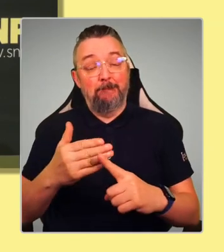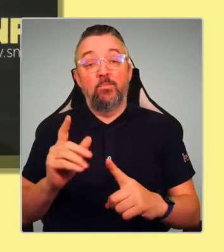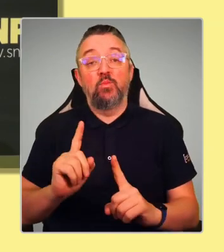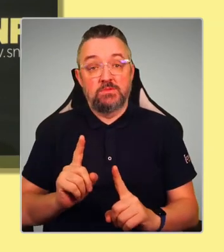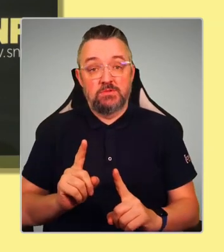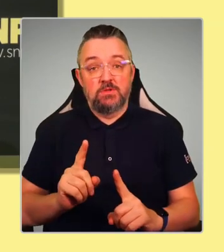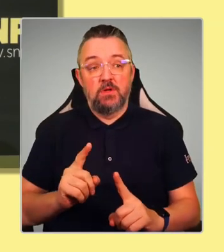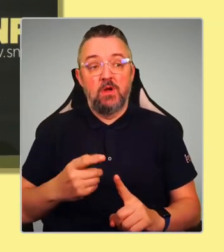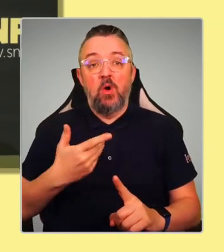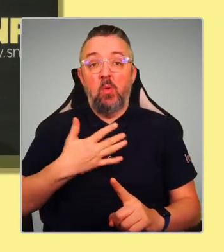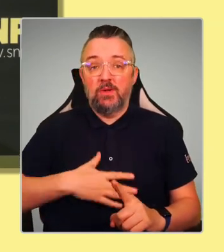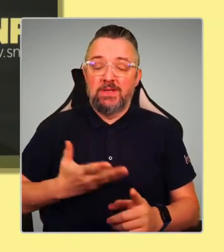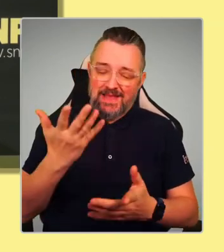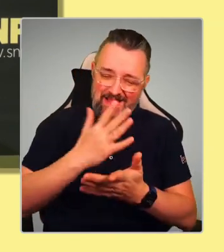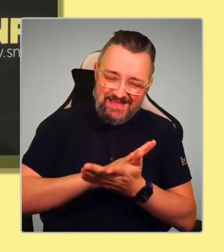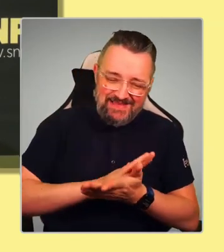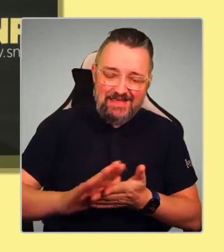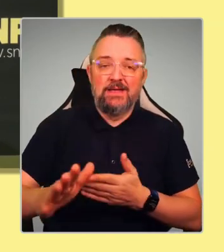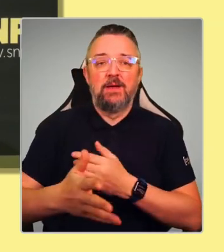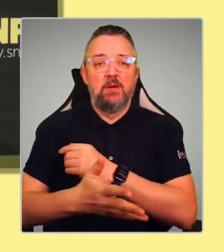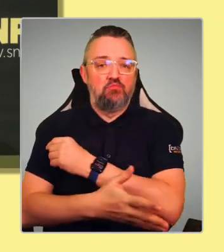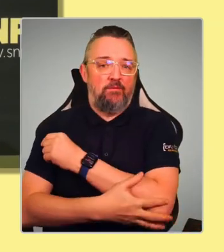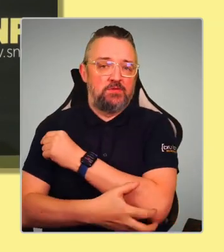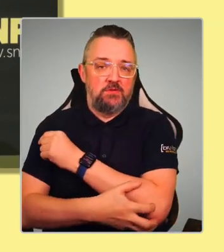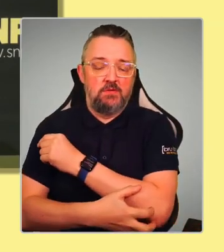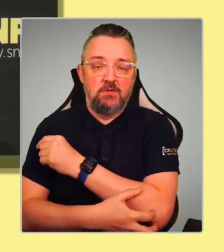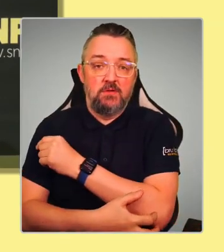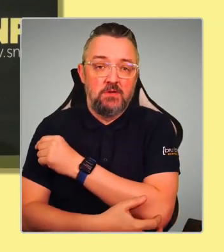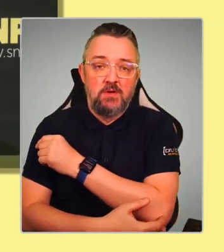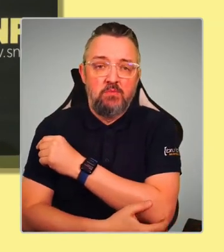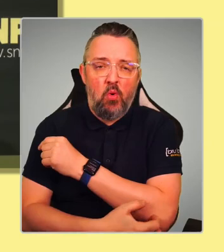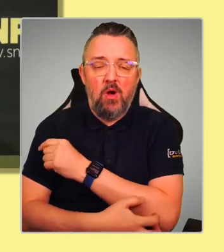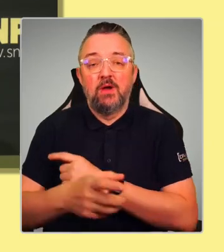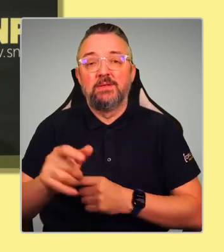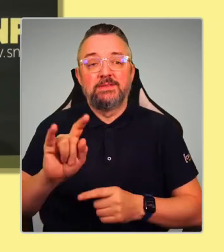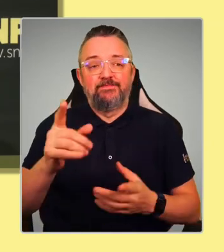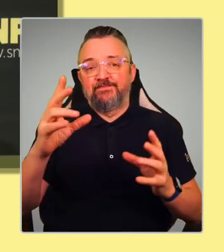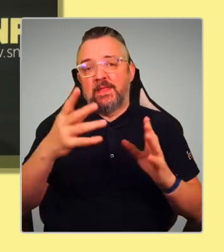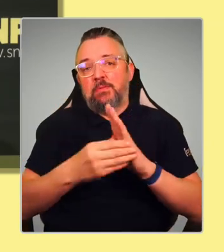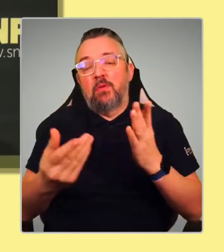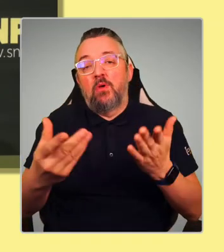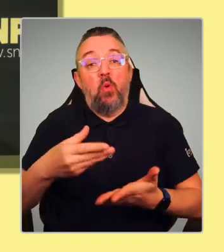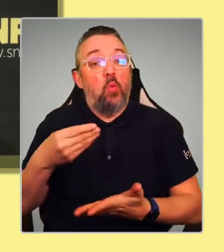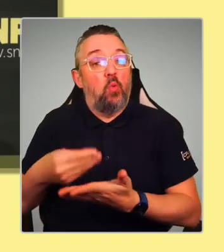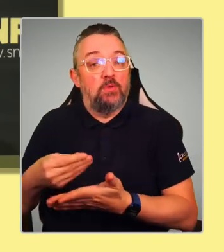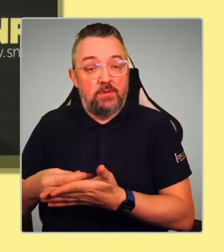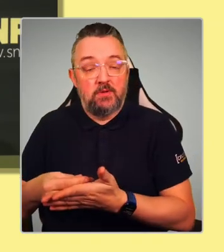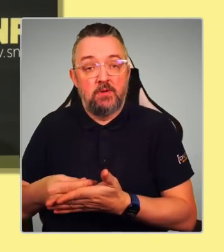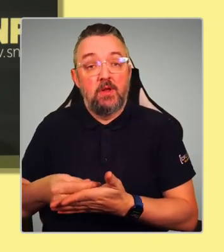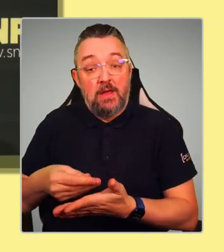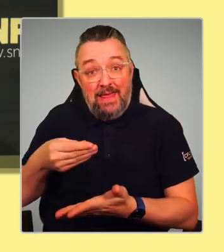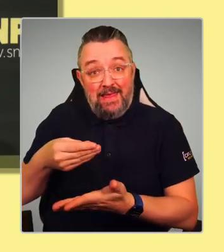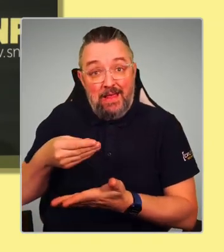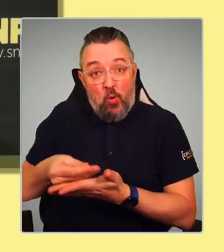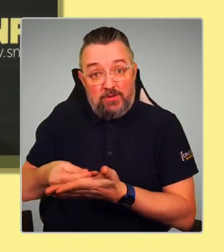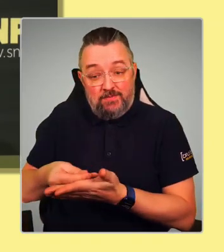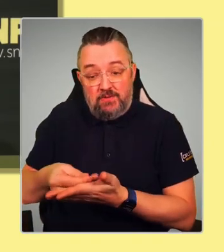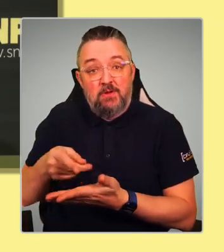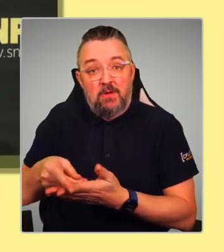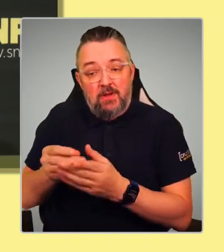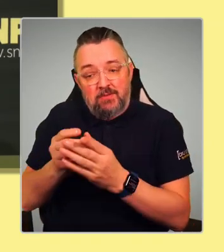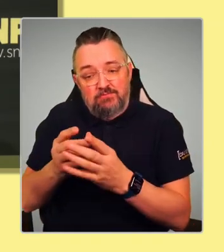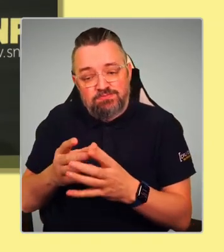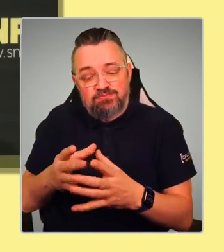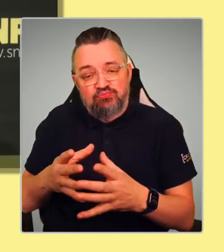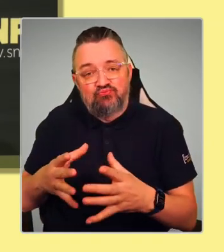poverty. So let's take the economy. Growing our economy is a means to an end. Support our